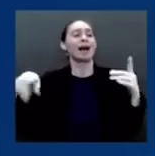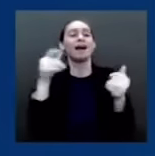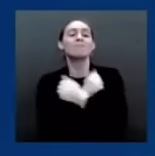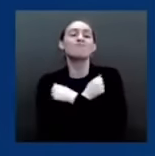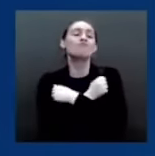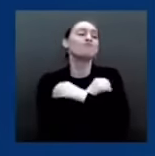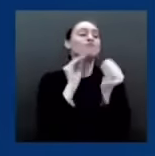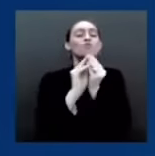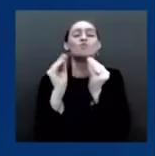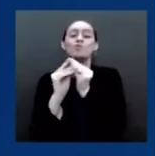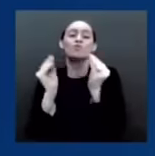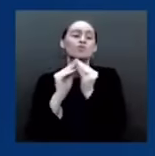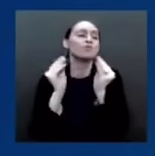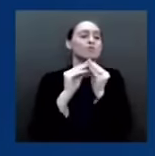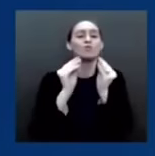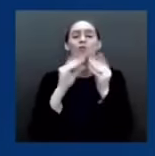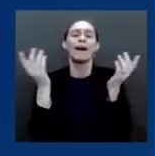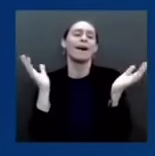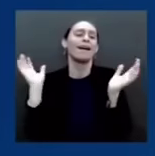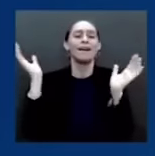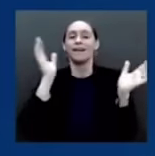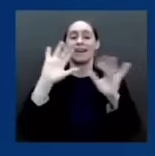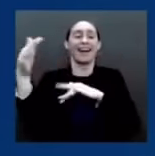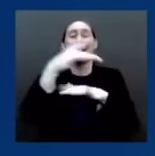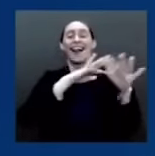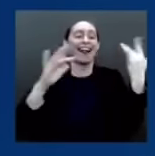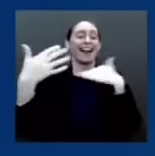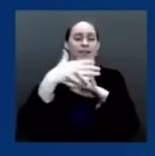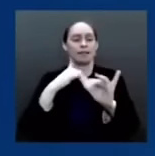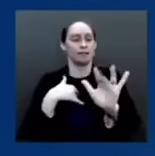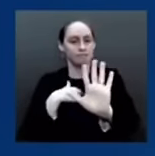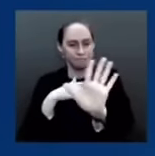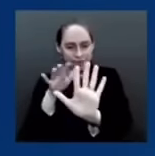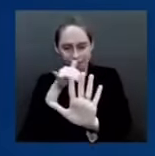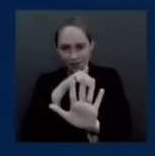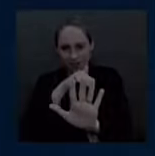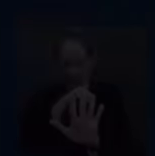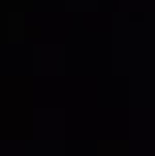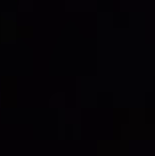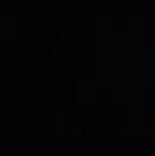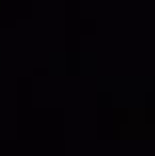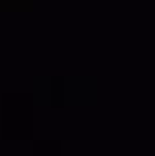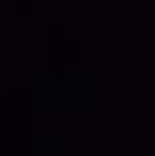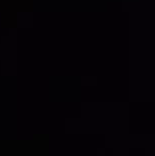New Year, I would strongly recommend that this year we do not do that.